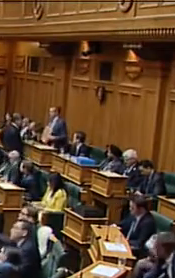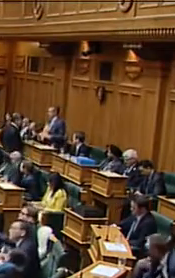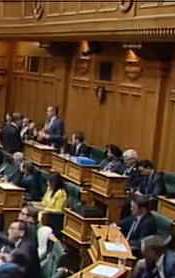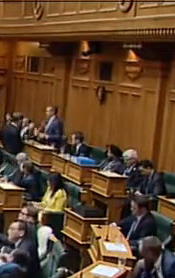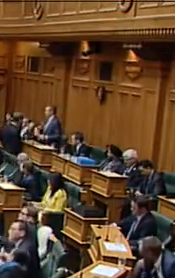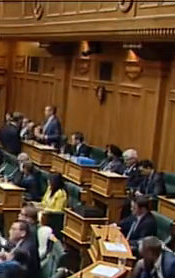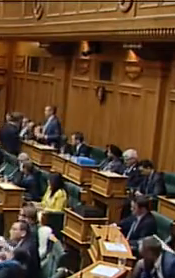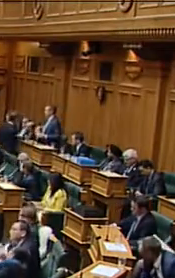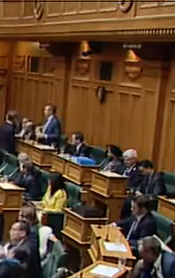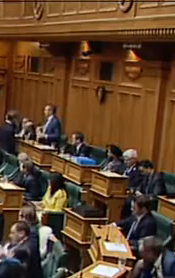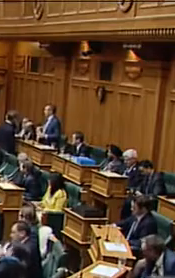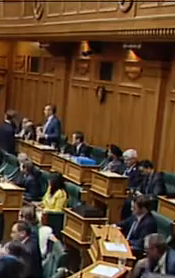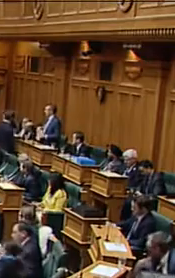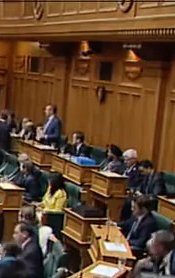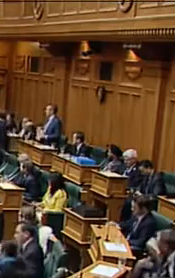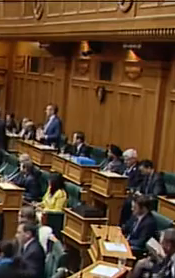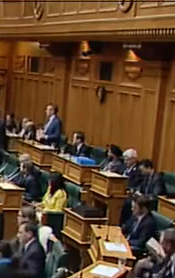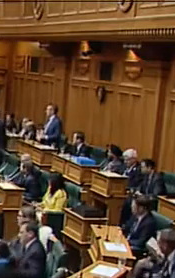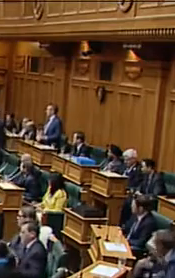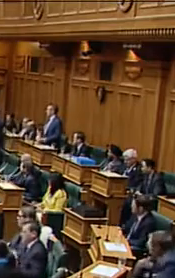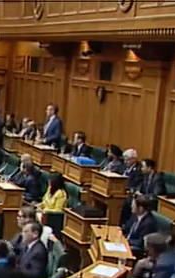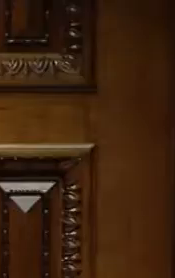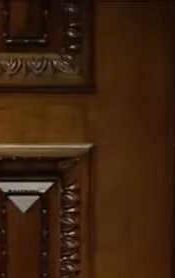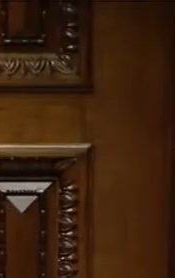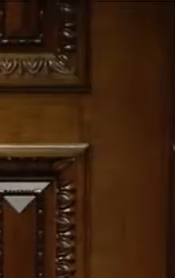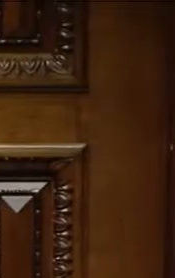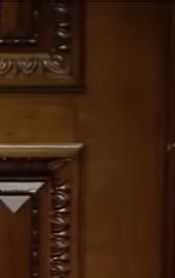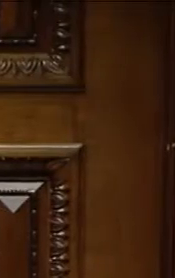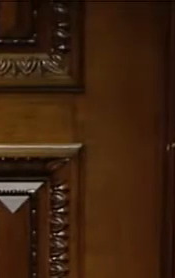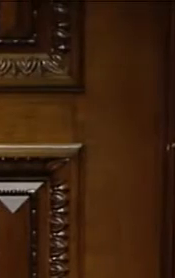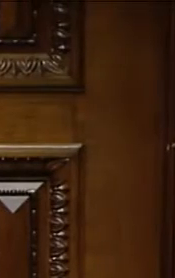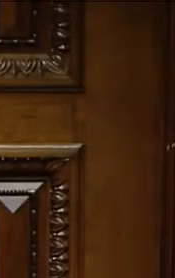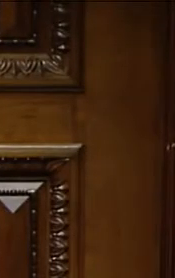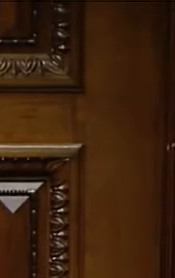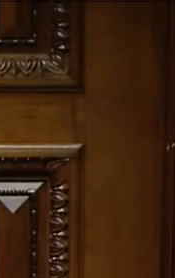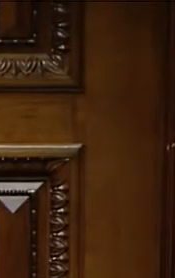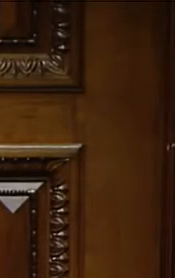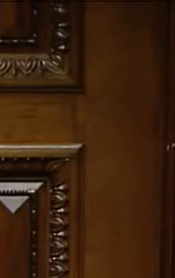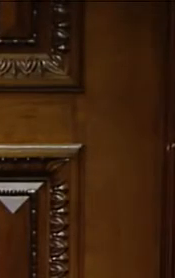Right. I apologize. I have received a letter from the Honourable Paula Bennett.